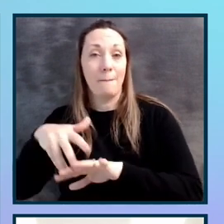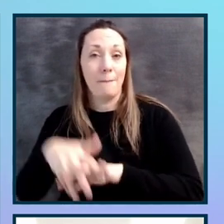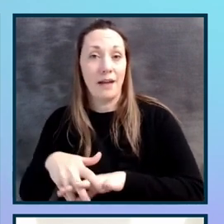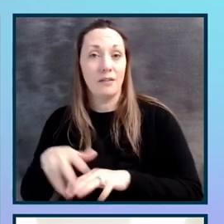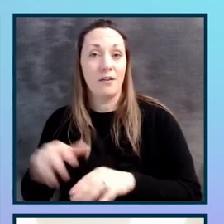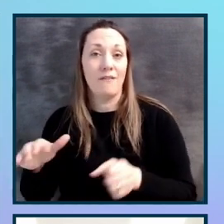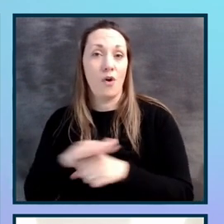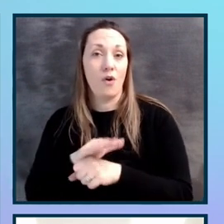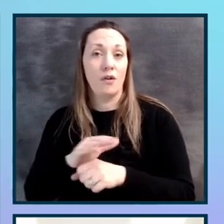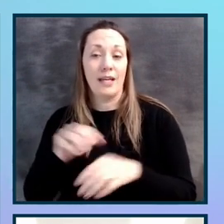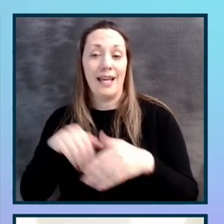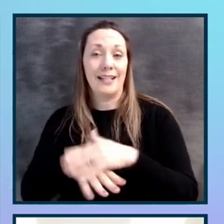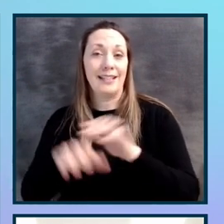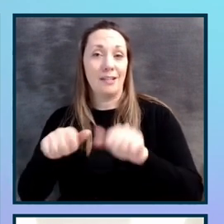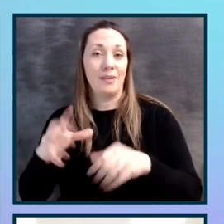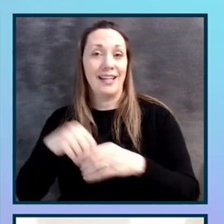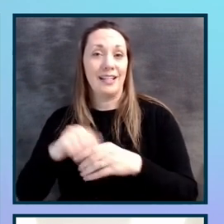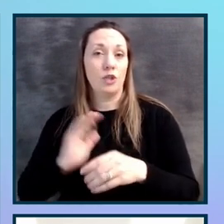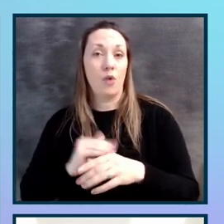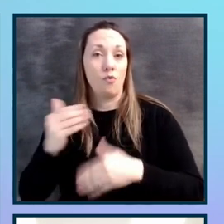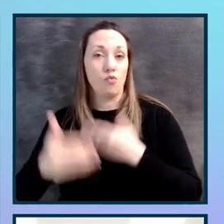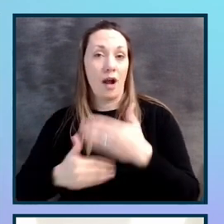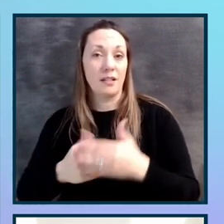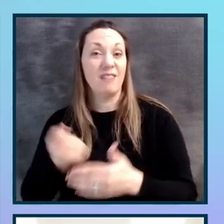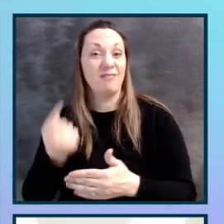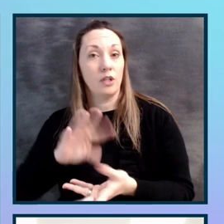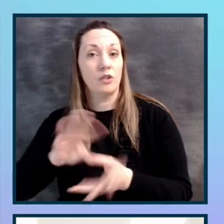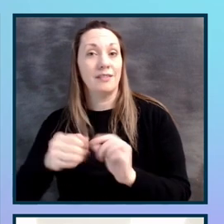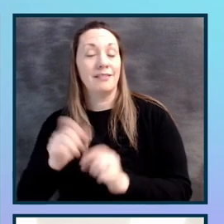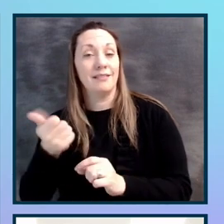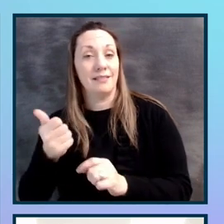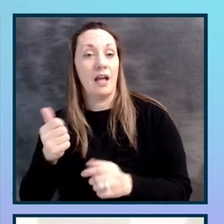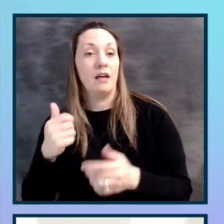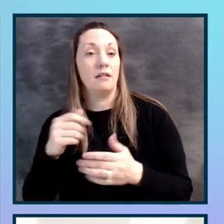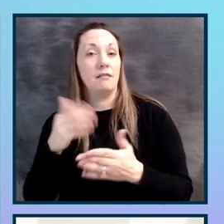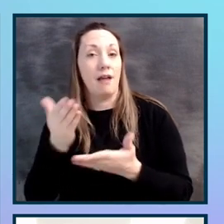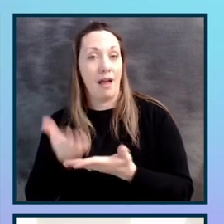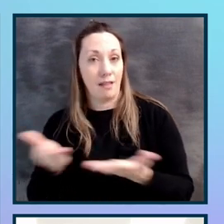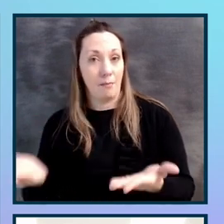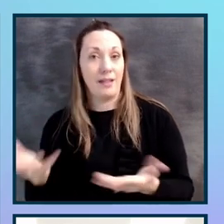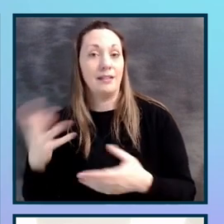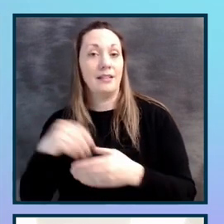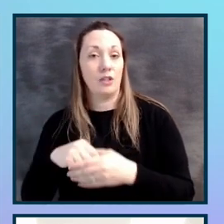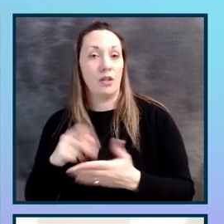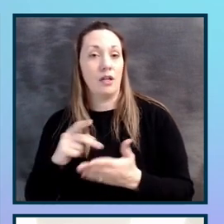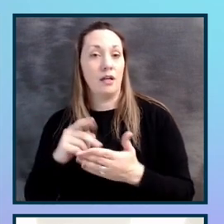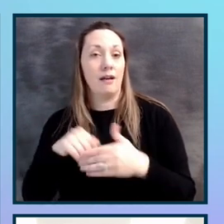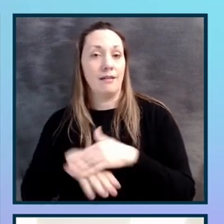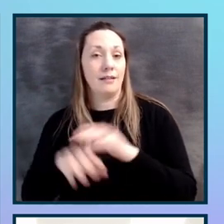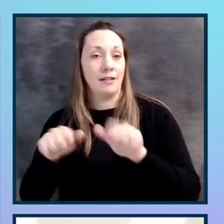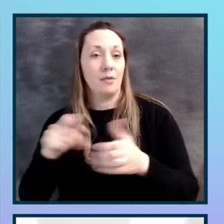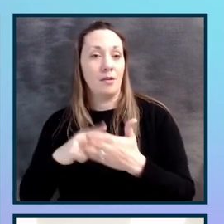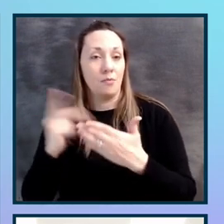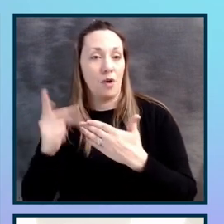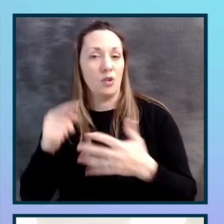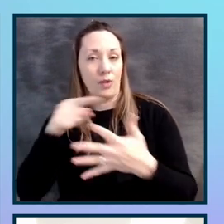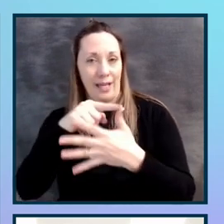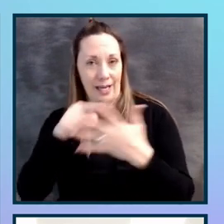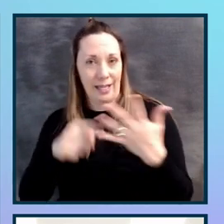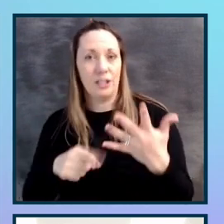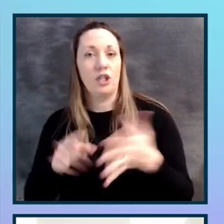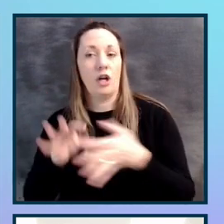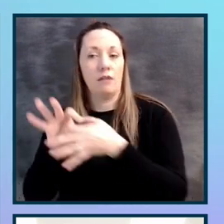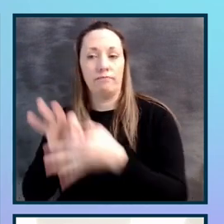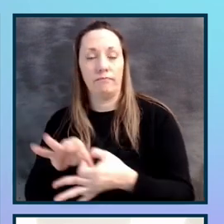into our processes. Now, there are 10 elements of an accessibility program. So the interviews have been tailored around each of these